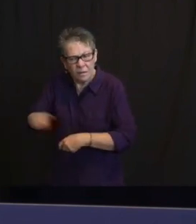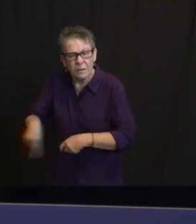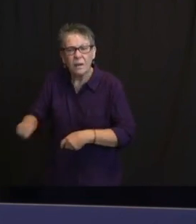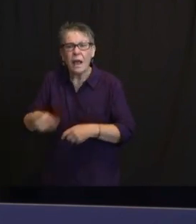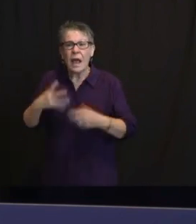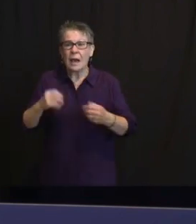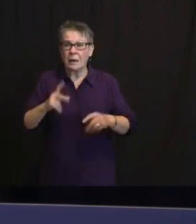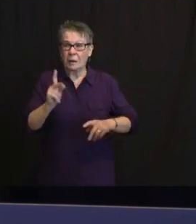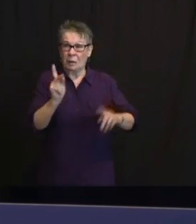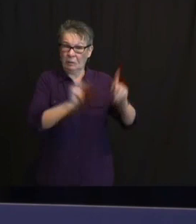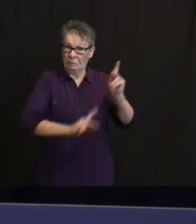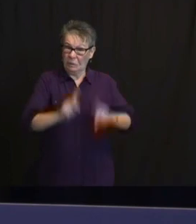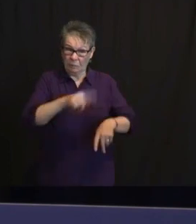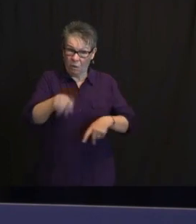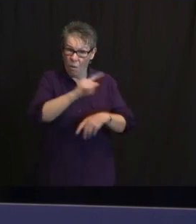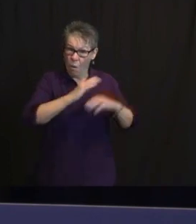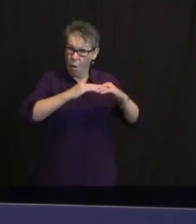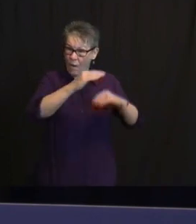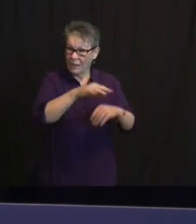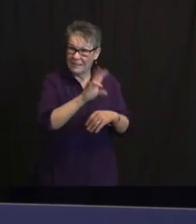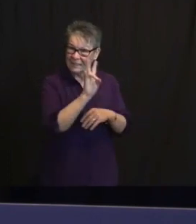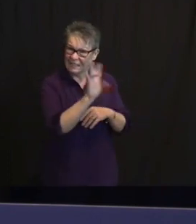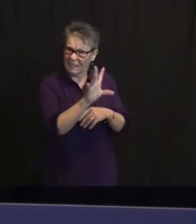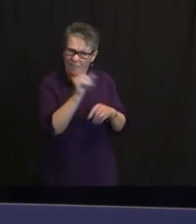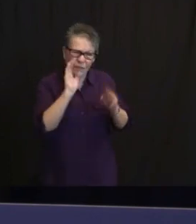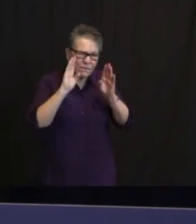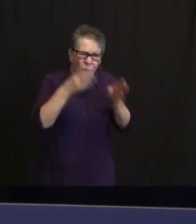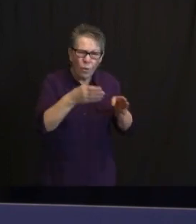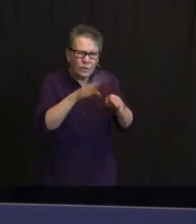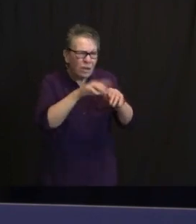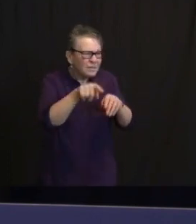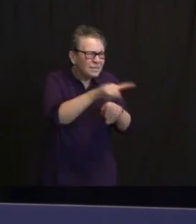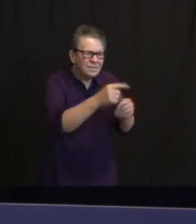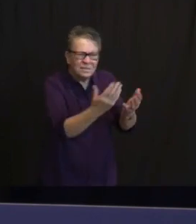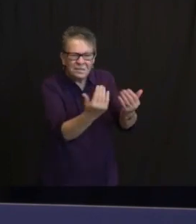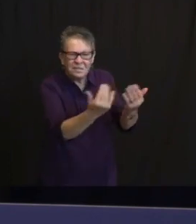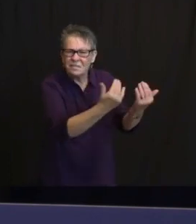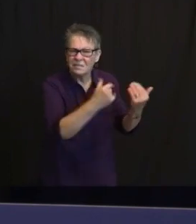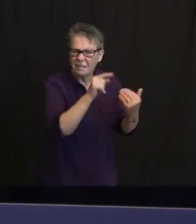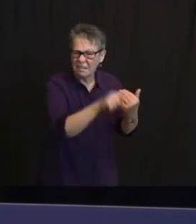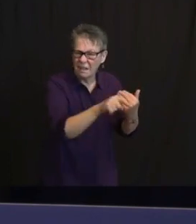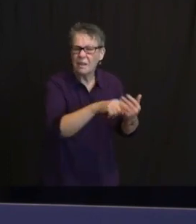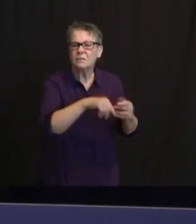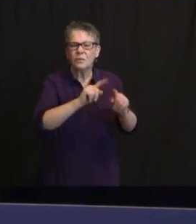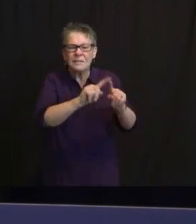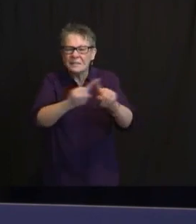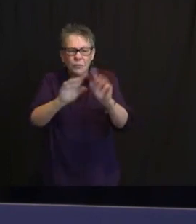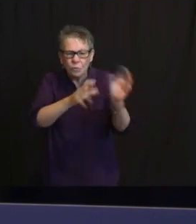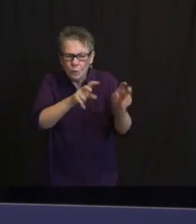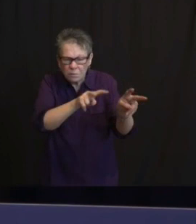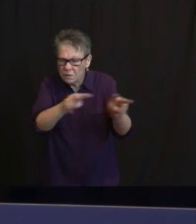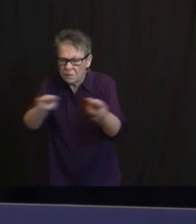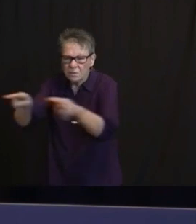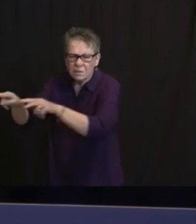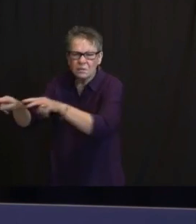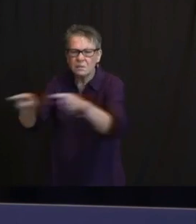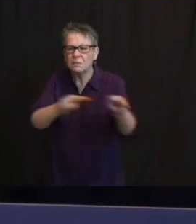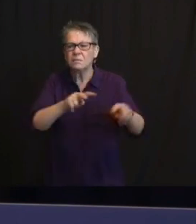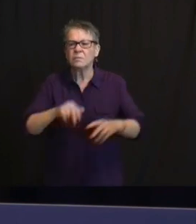WHO HAVE RECEIVED THE PFIZER AND MODERNA VACCINE, THE PUBLIC IS DOING A GREAT JOB RETURNING FOR YOUR SECOND SHOT.